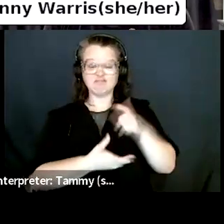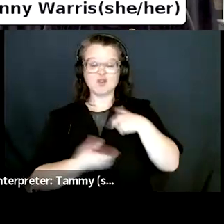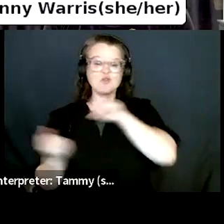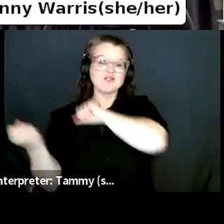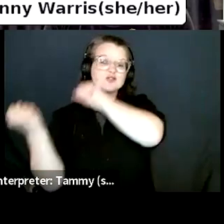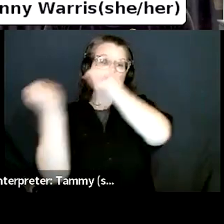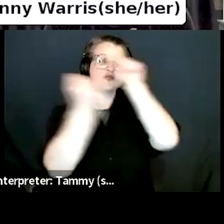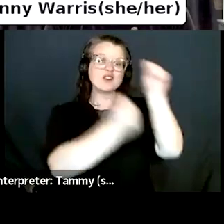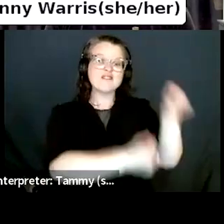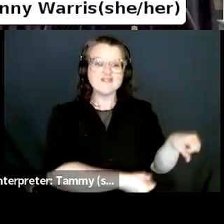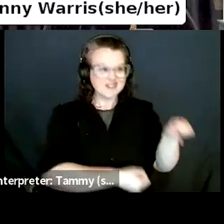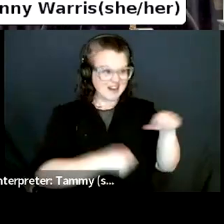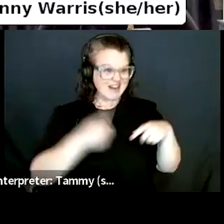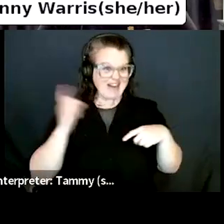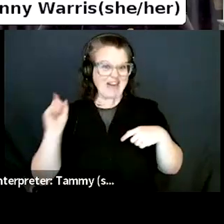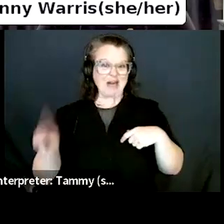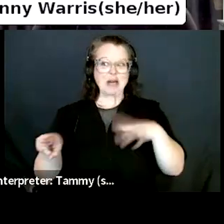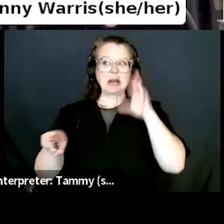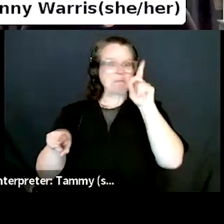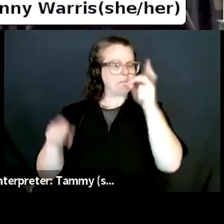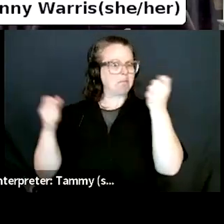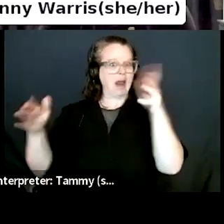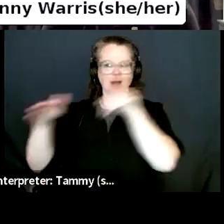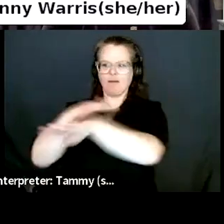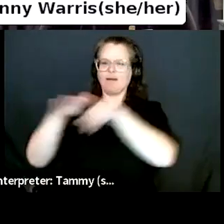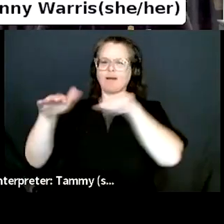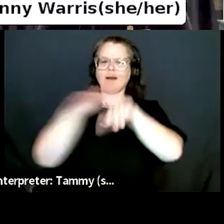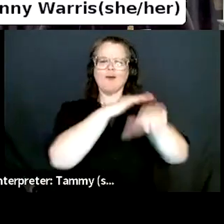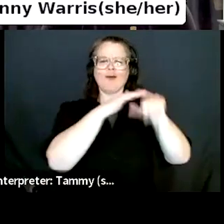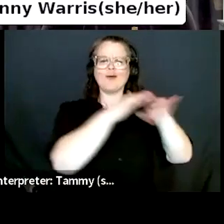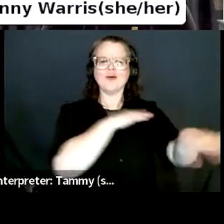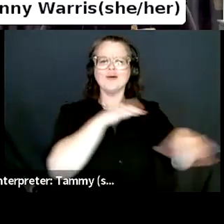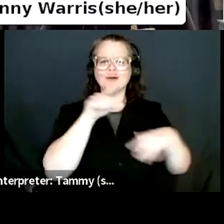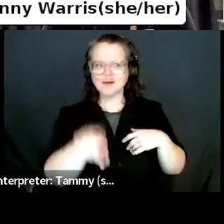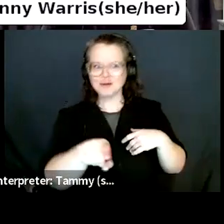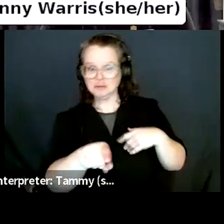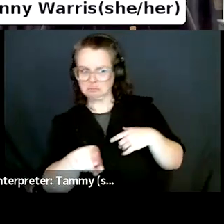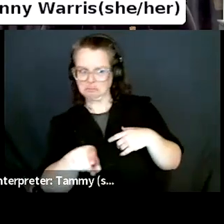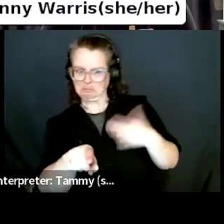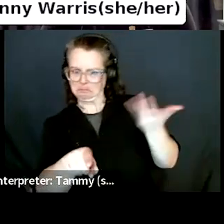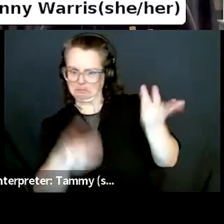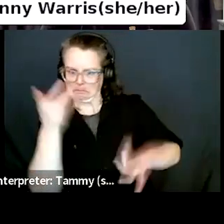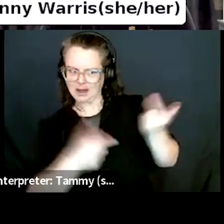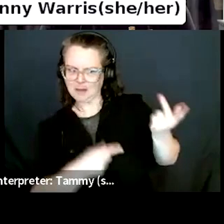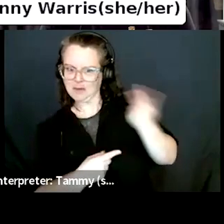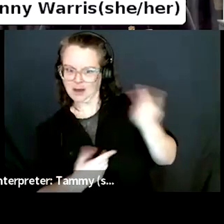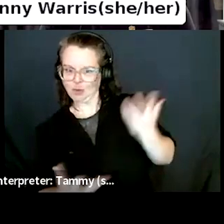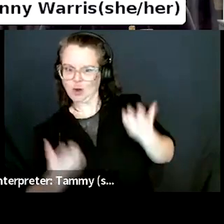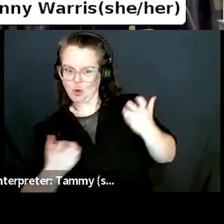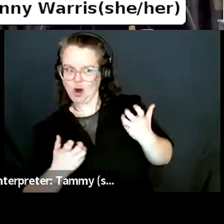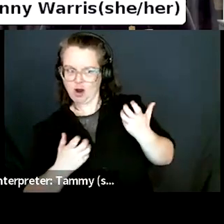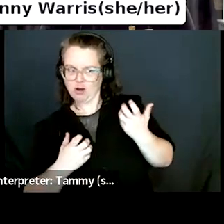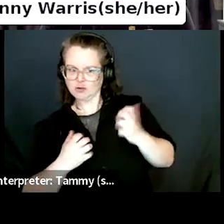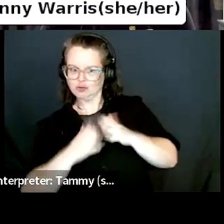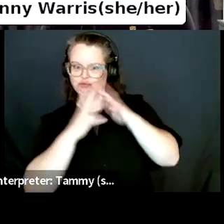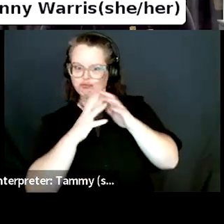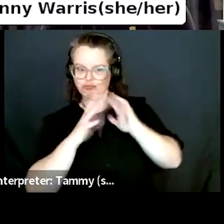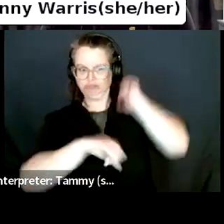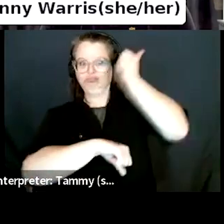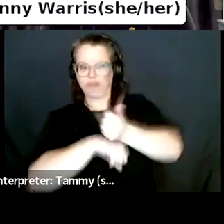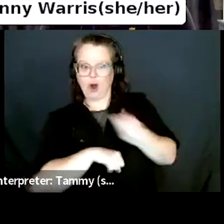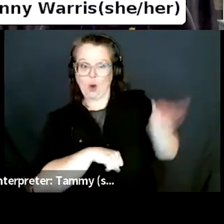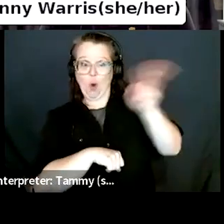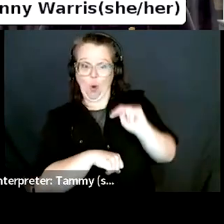nuts. And that, but if there was ever a time, it was probably now. So we worked on that for a few